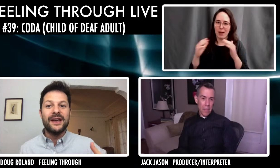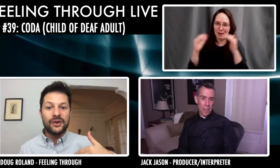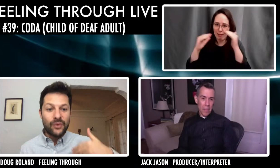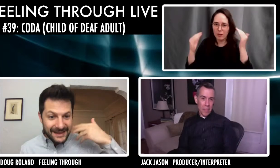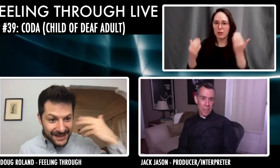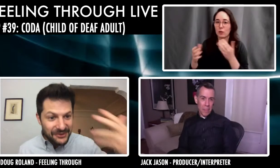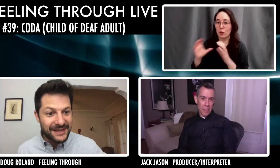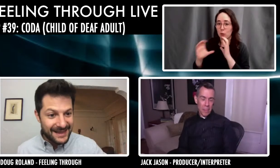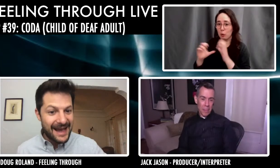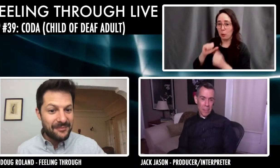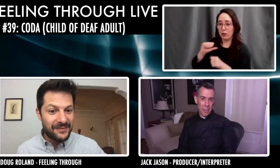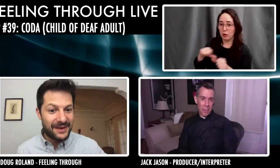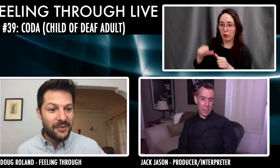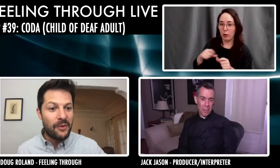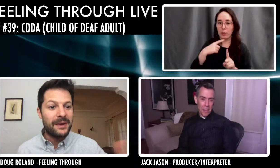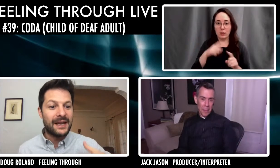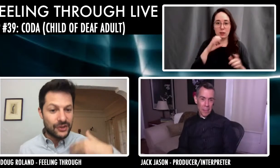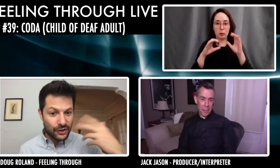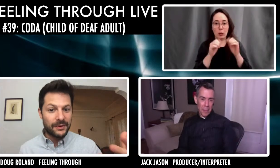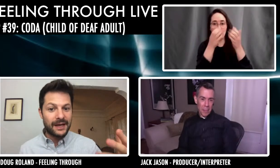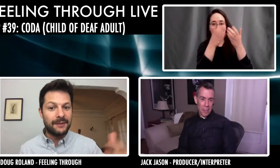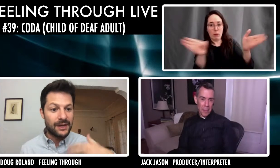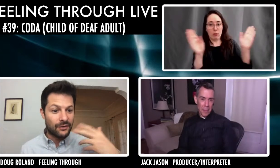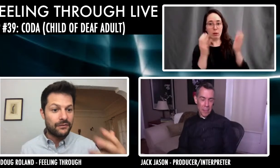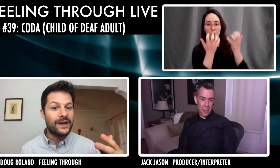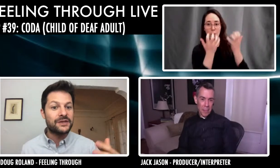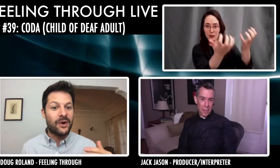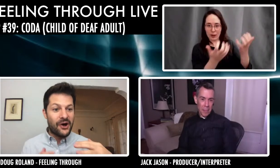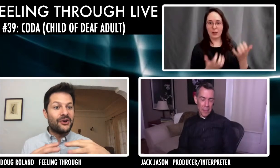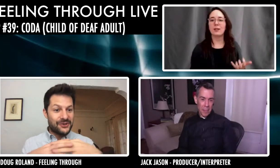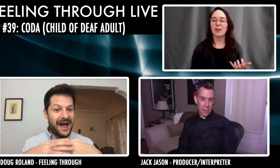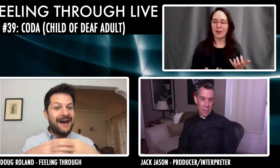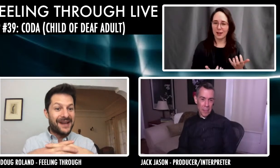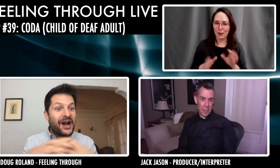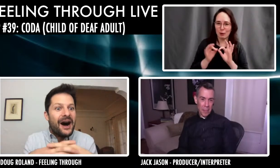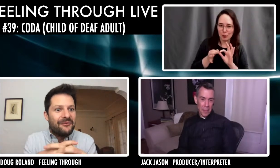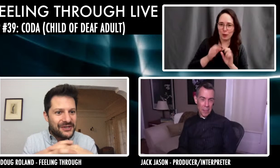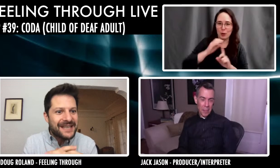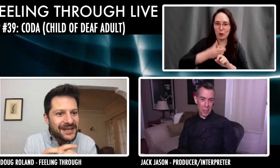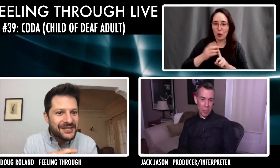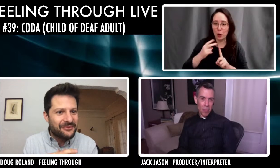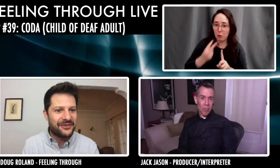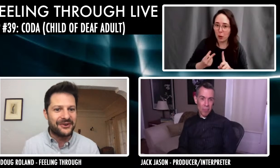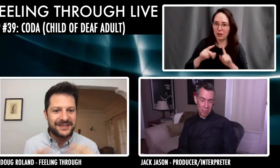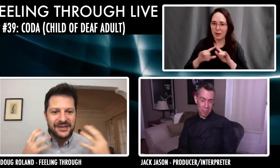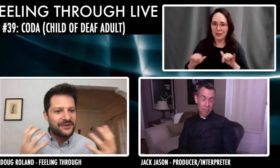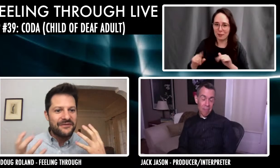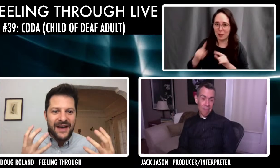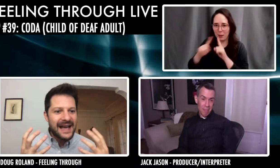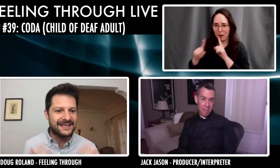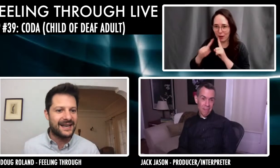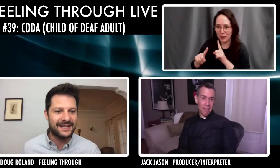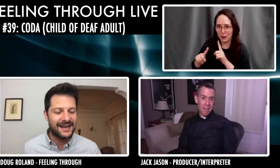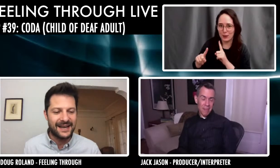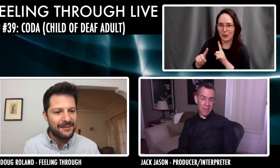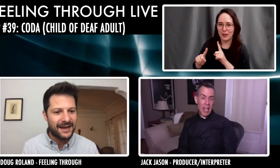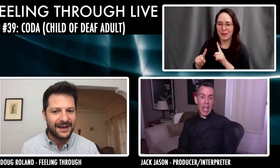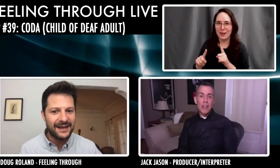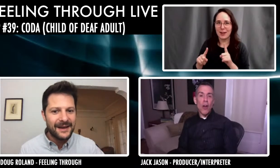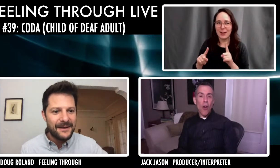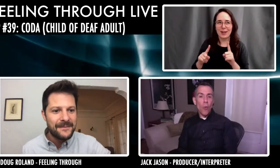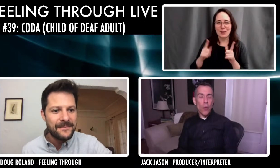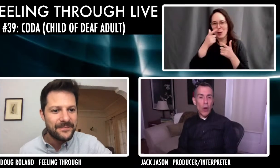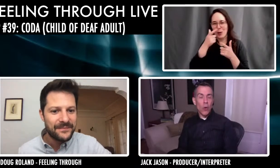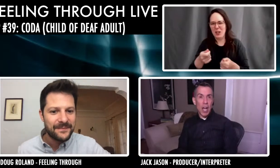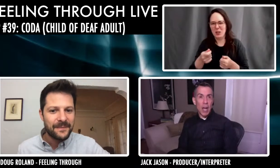both quite literally in that moment, interpreting and being her voice while also having a conversation with her is such a fascinating dynamic.